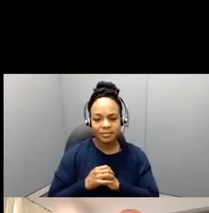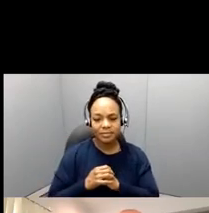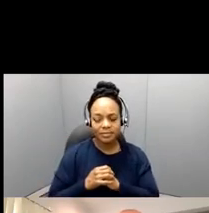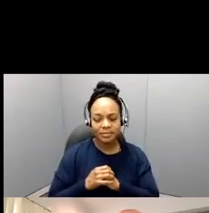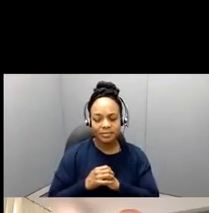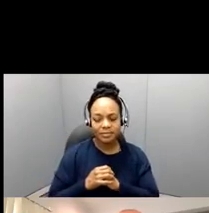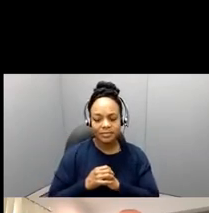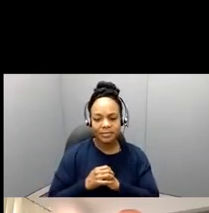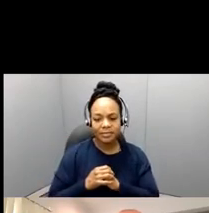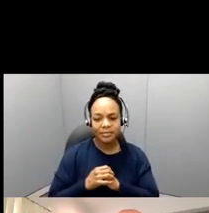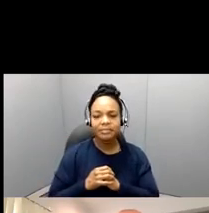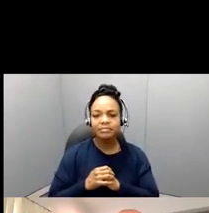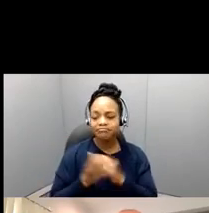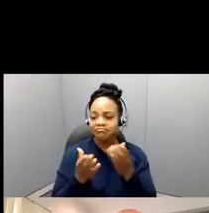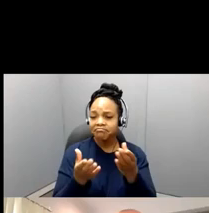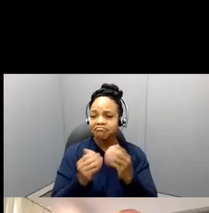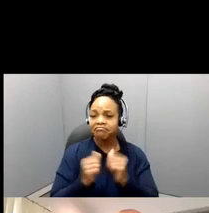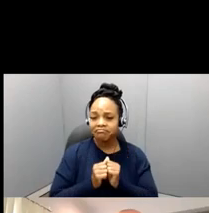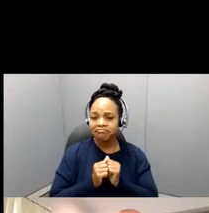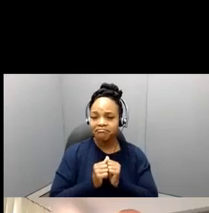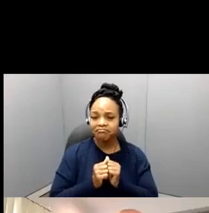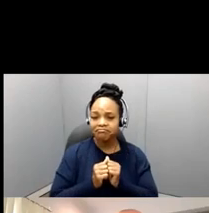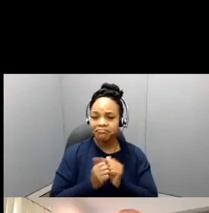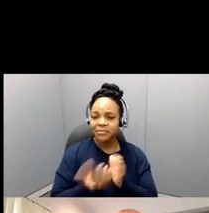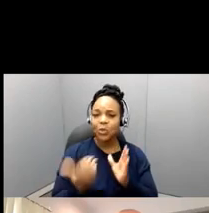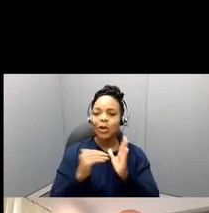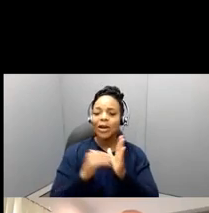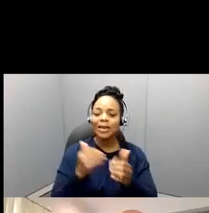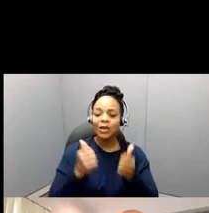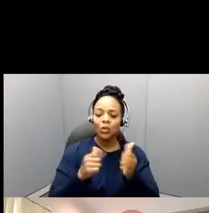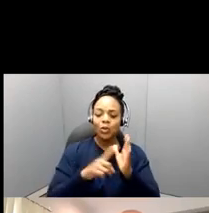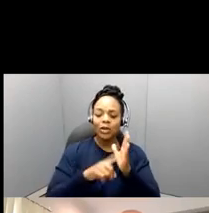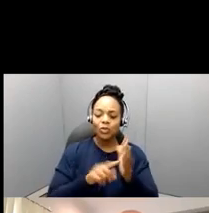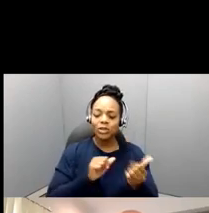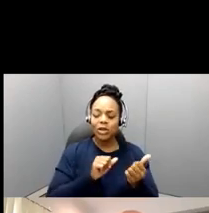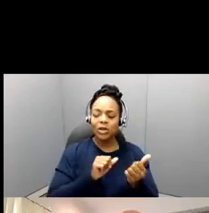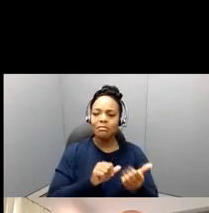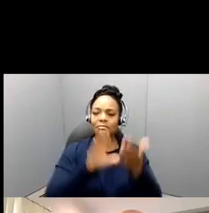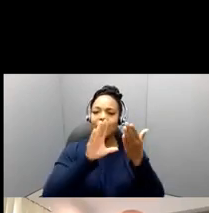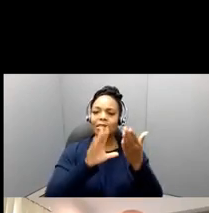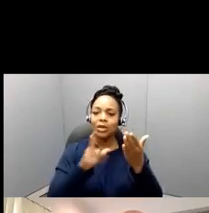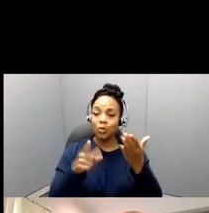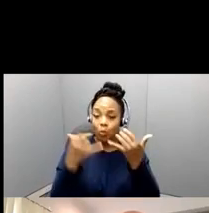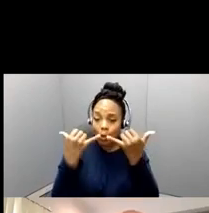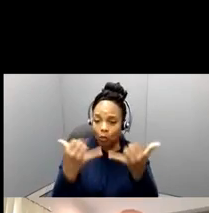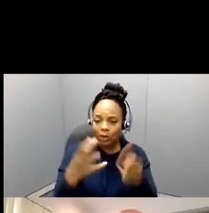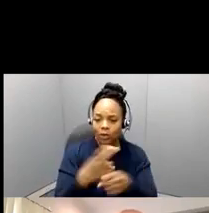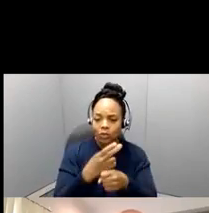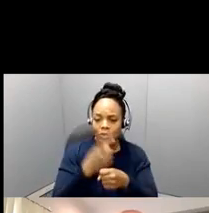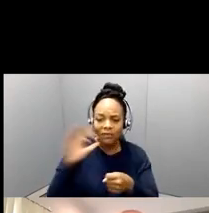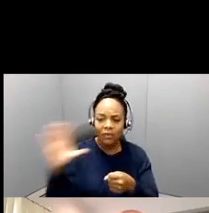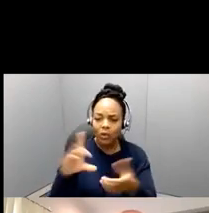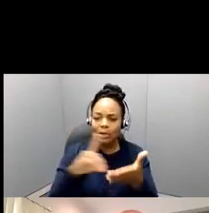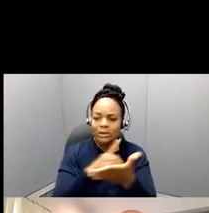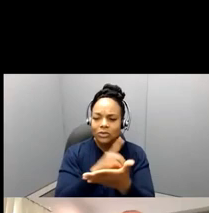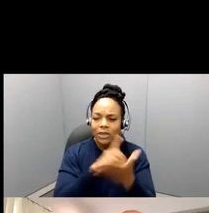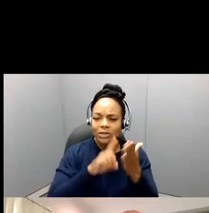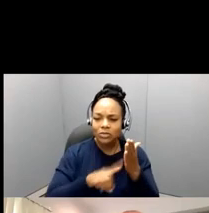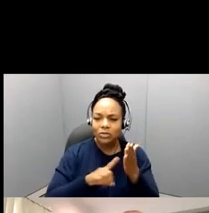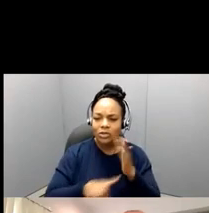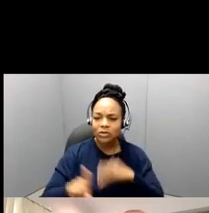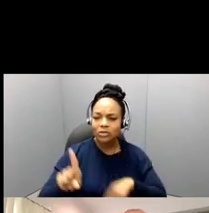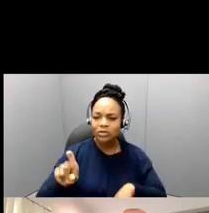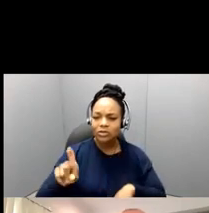Yes, which research method are you using in your dissertation study? Just to get a nice idea here. take a moment.